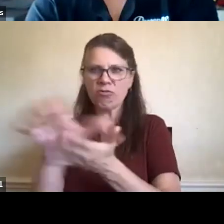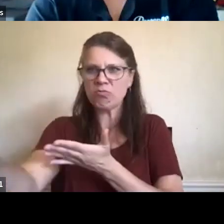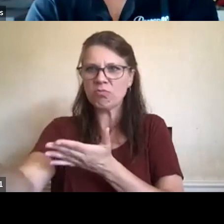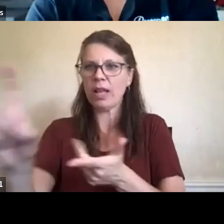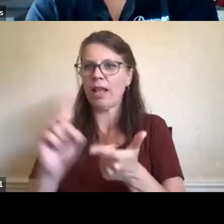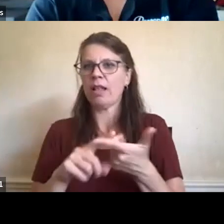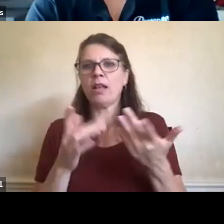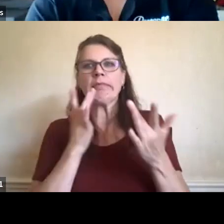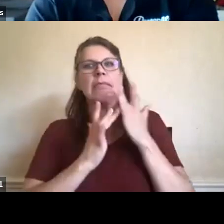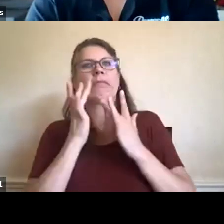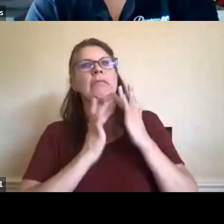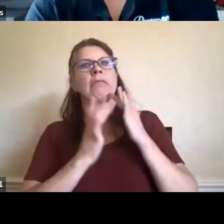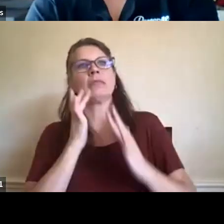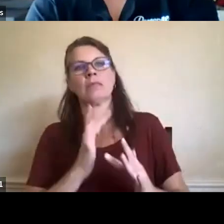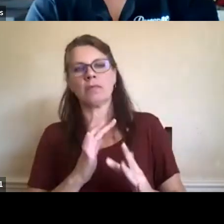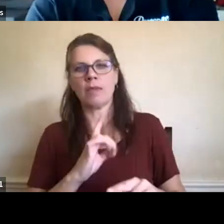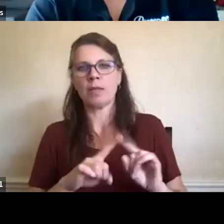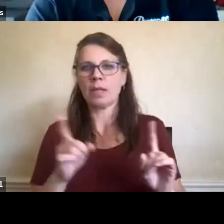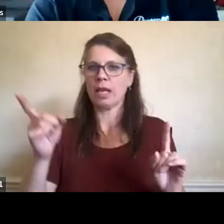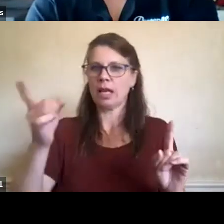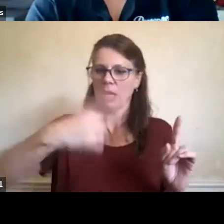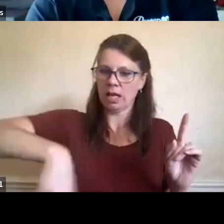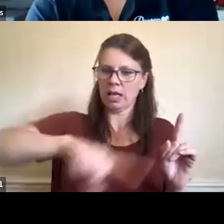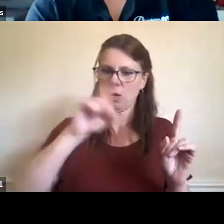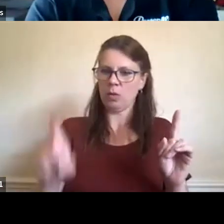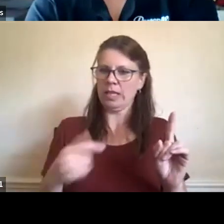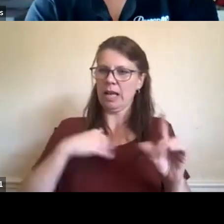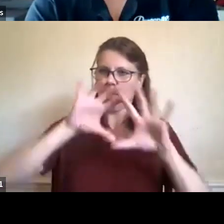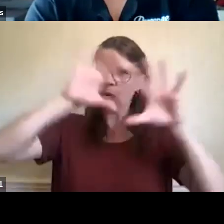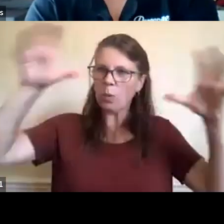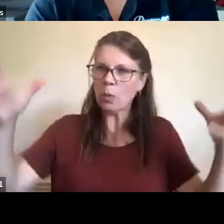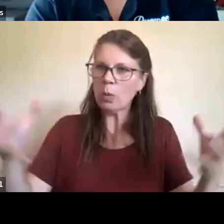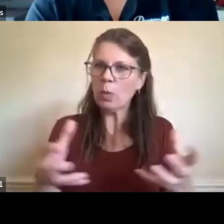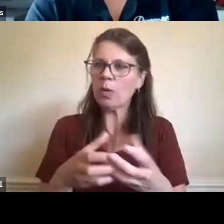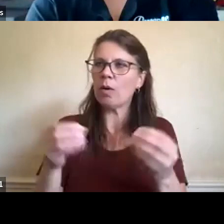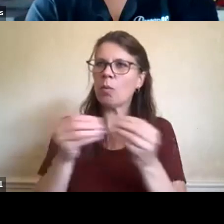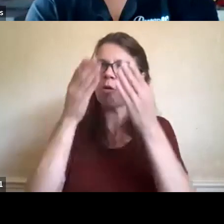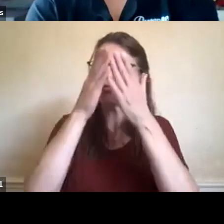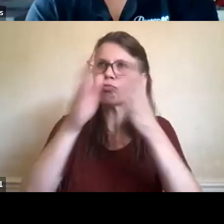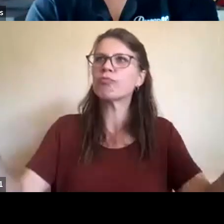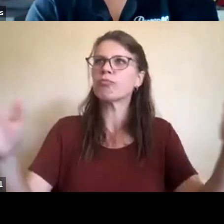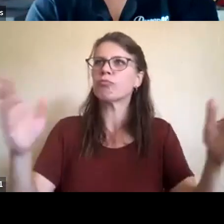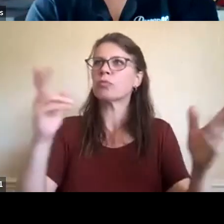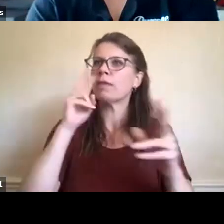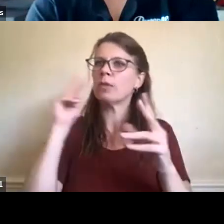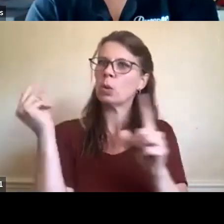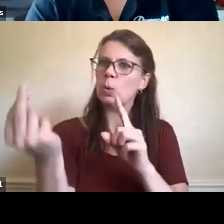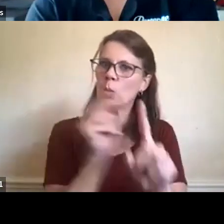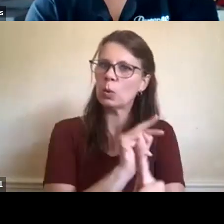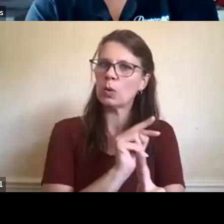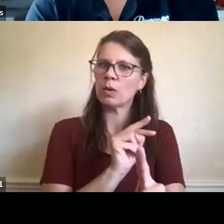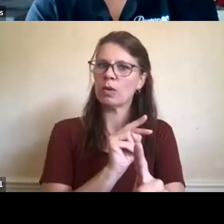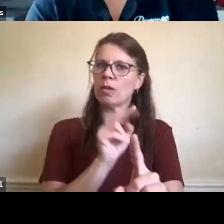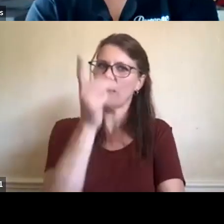world view and a system of governance that has sustained us for millennia. And